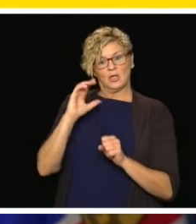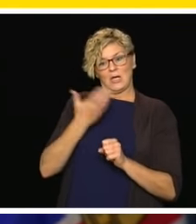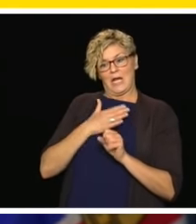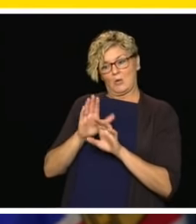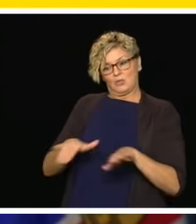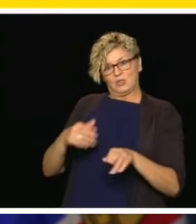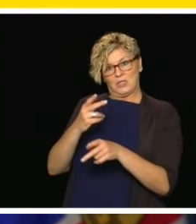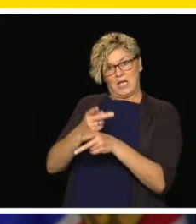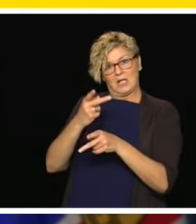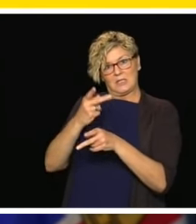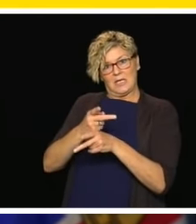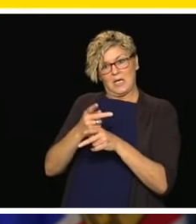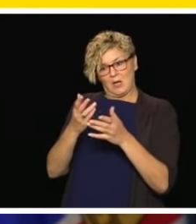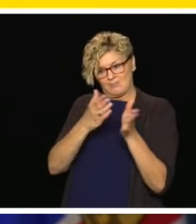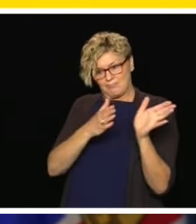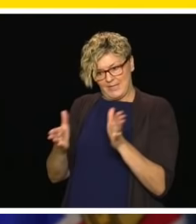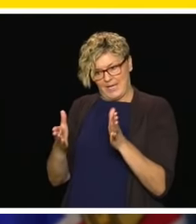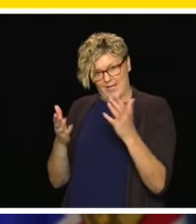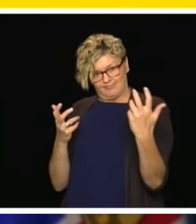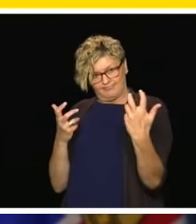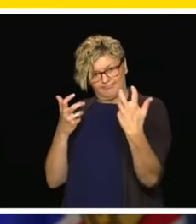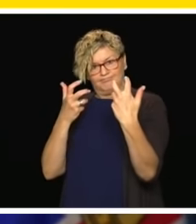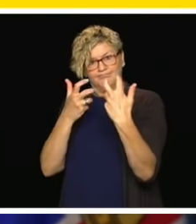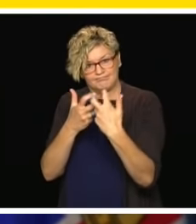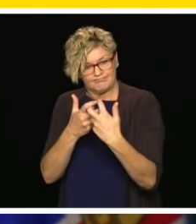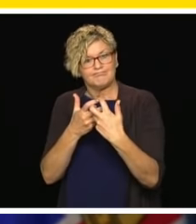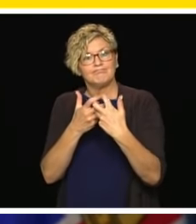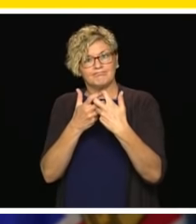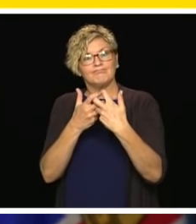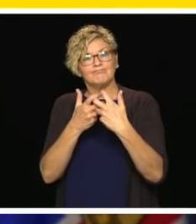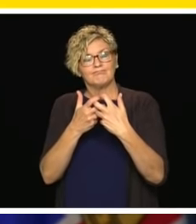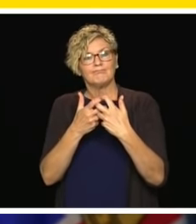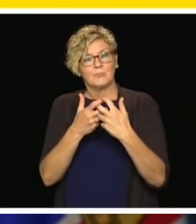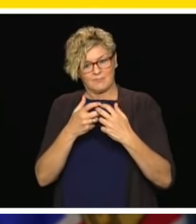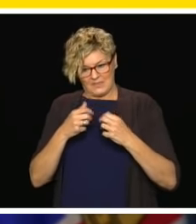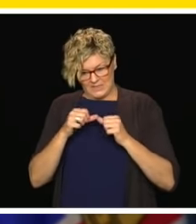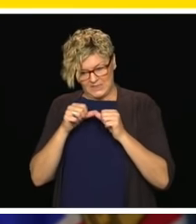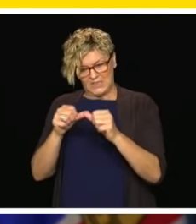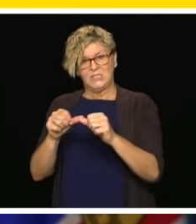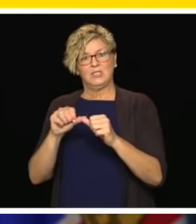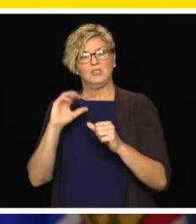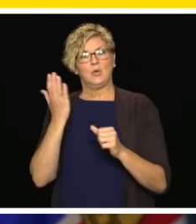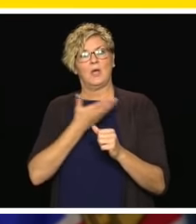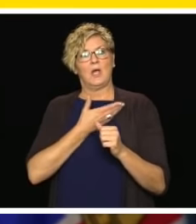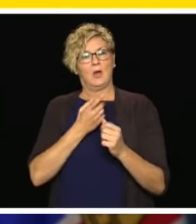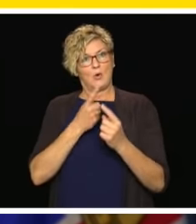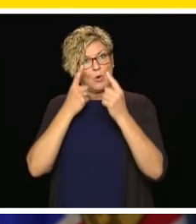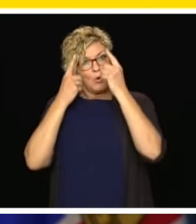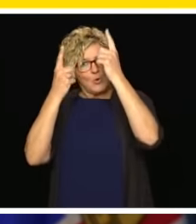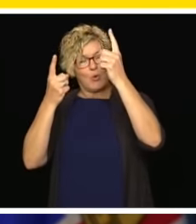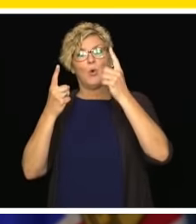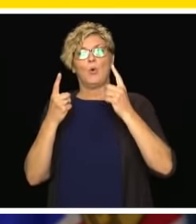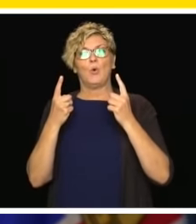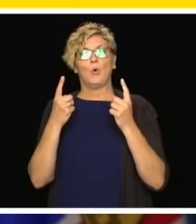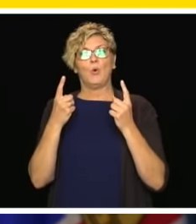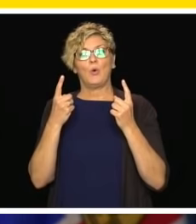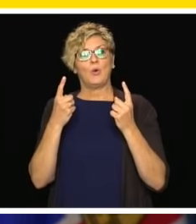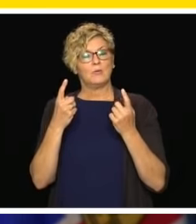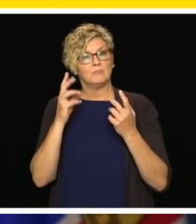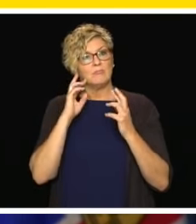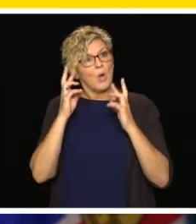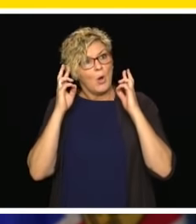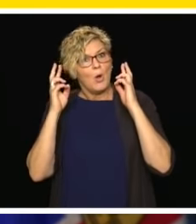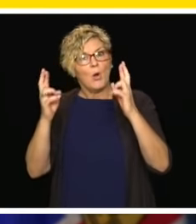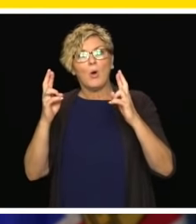plan, and we want to make sure the support is available so when we can recover, and we can continue our plan to build an inclusive, quality, and